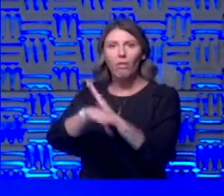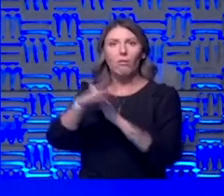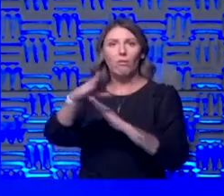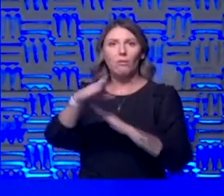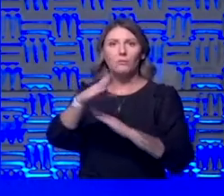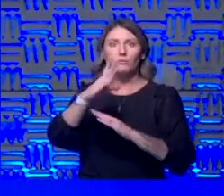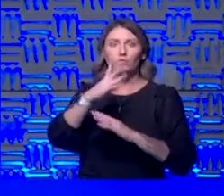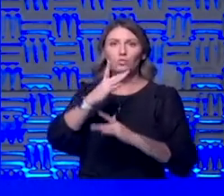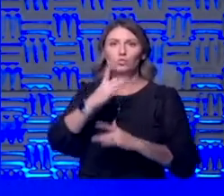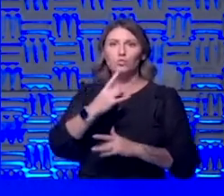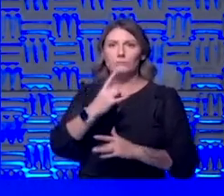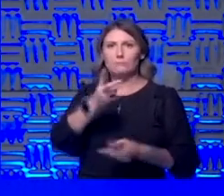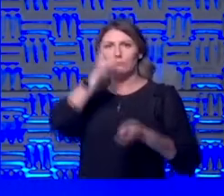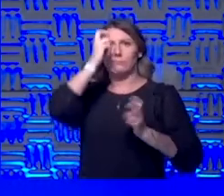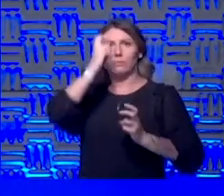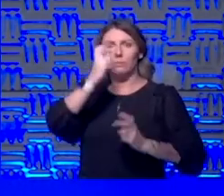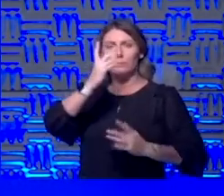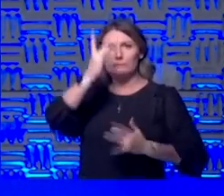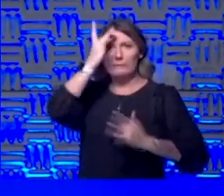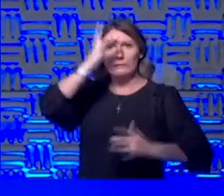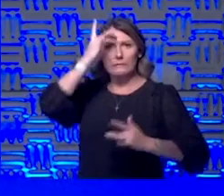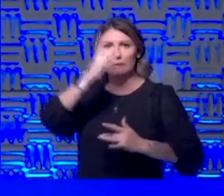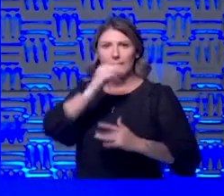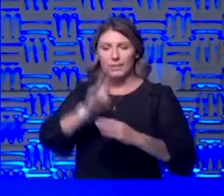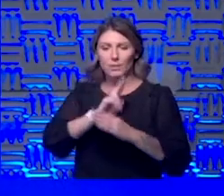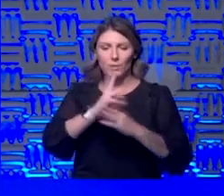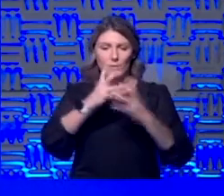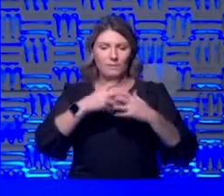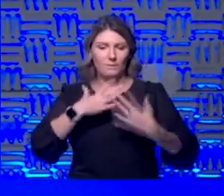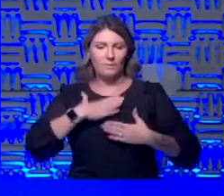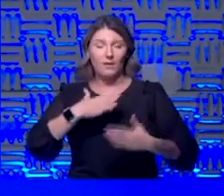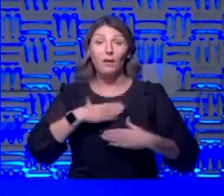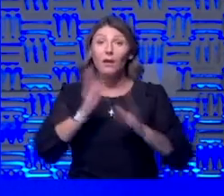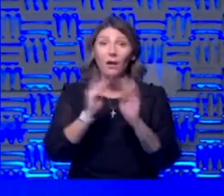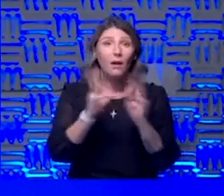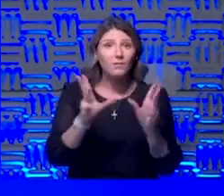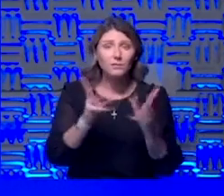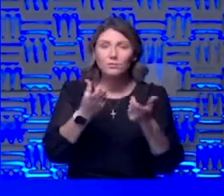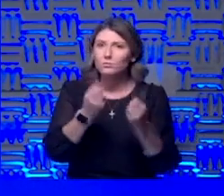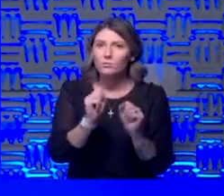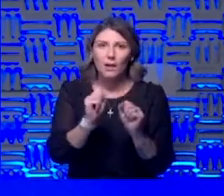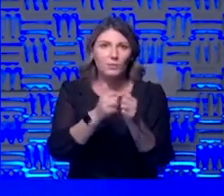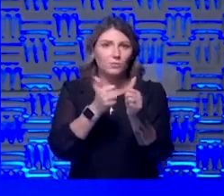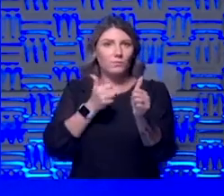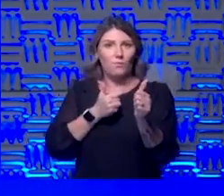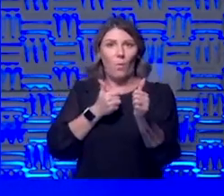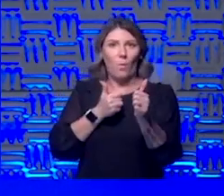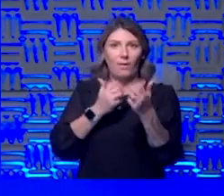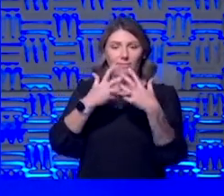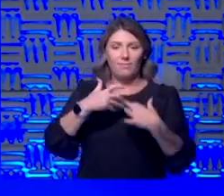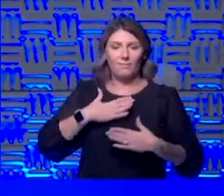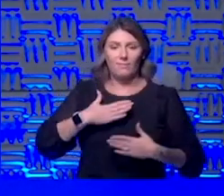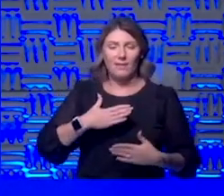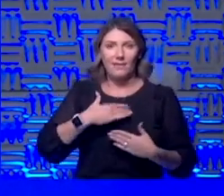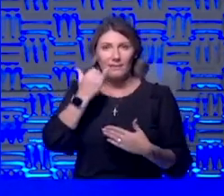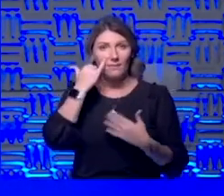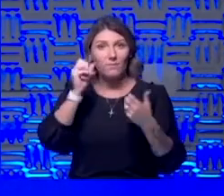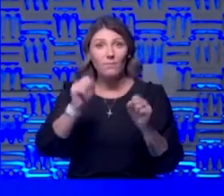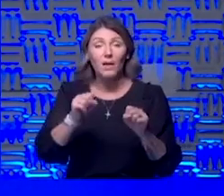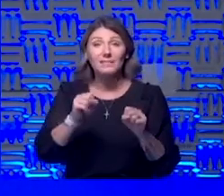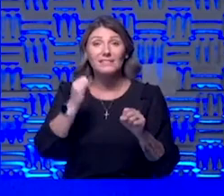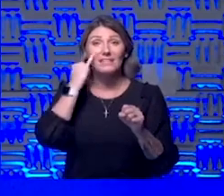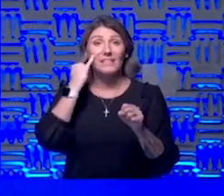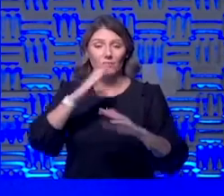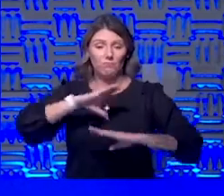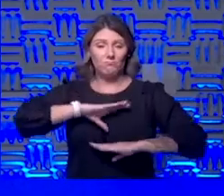illness and ventilators obviously we have tried to not have you on the ventilator if possible if you otherwise meet the